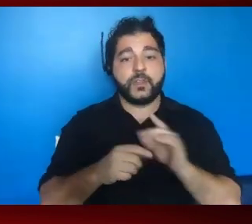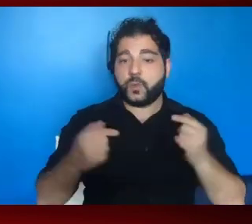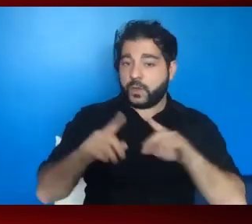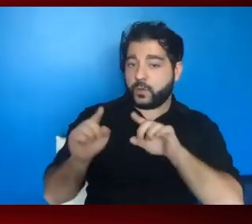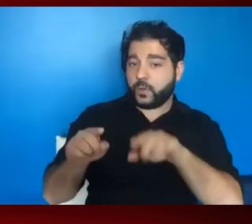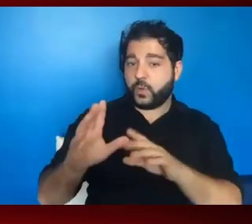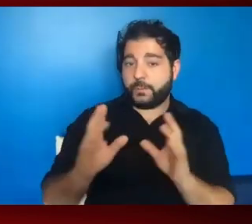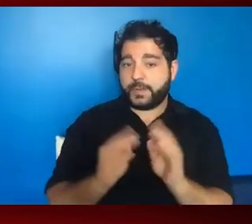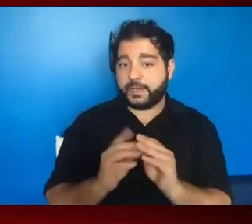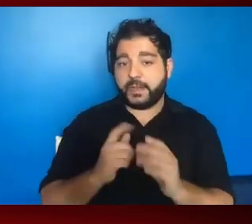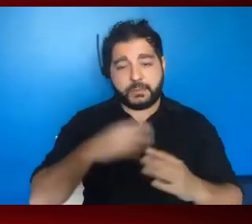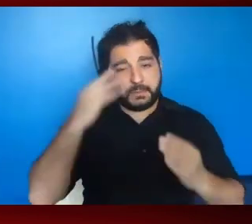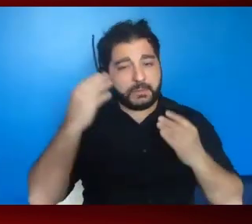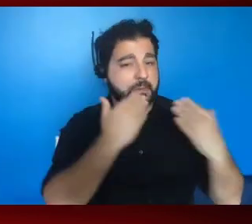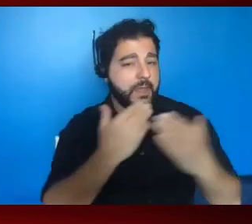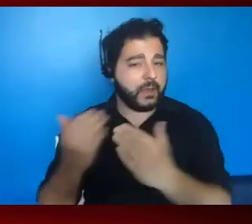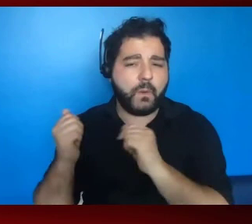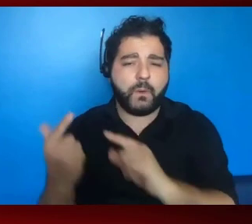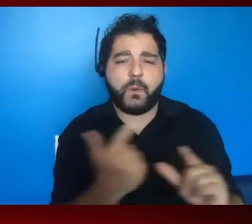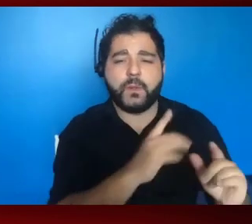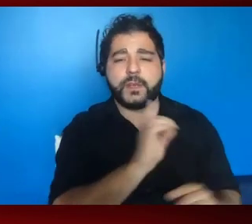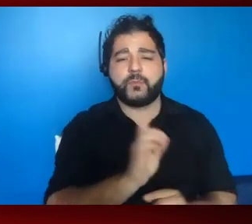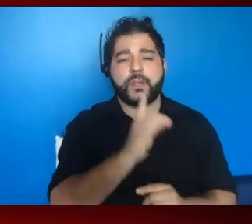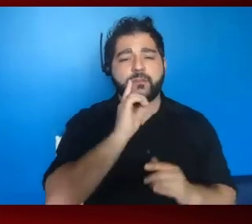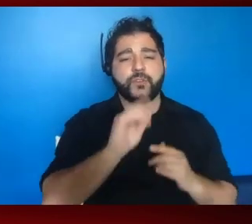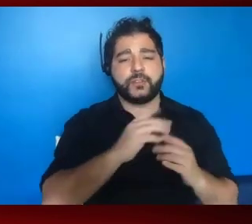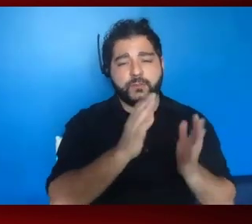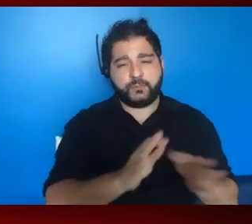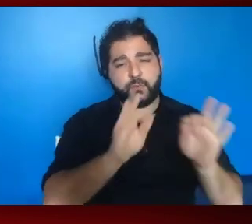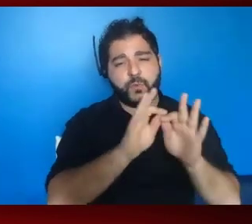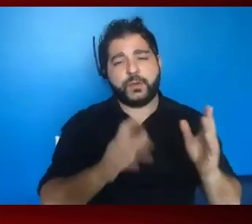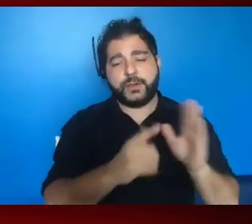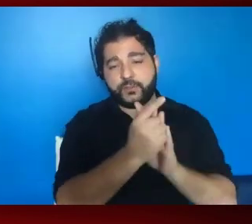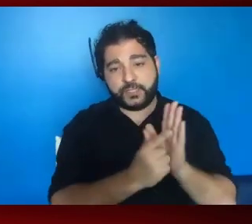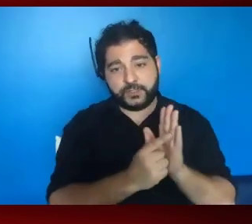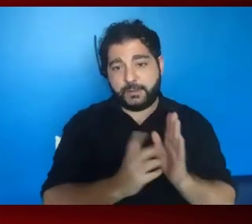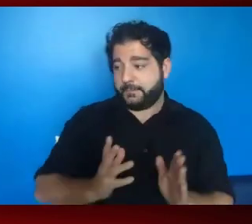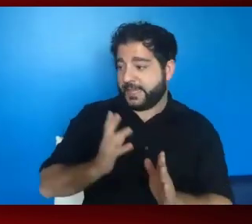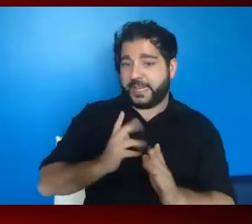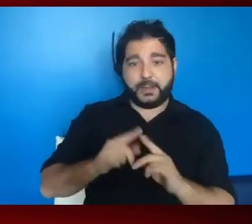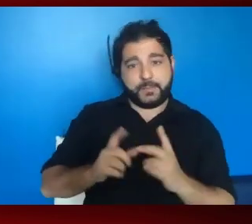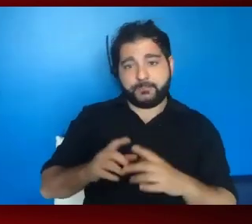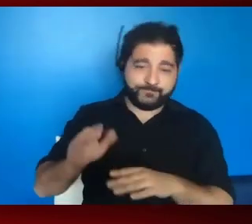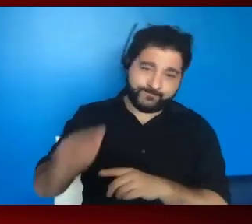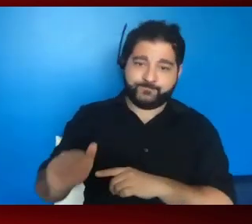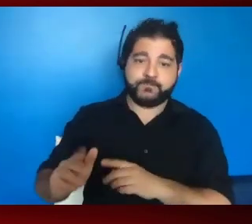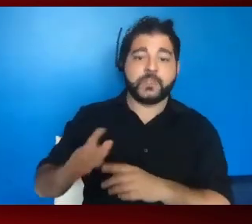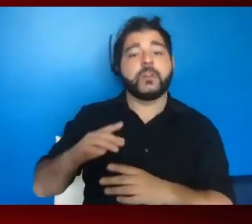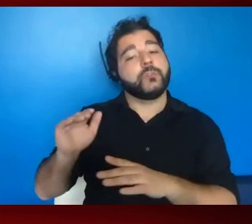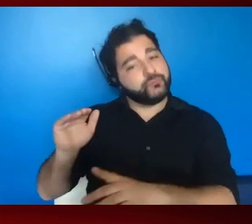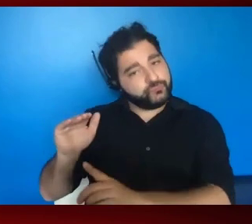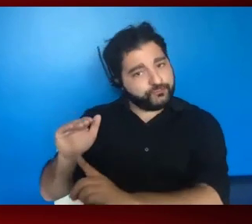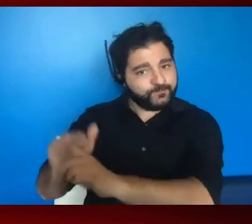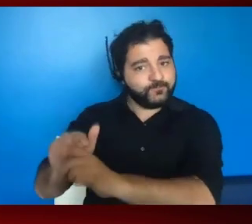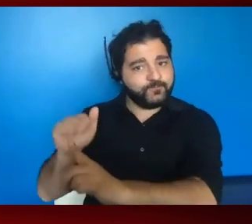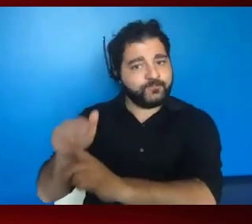we're going to to thank all the Democrats for voting for this critically important legislation and politely yet forcefully remind all the Republicans that they must